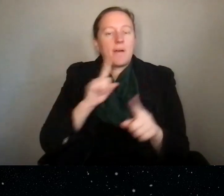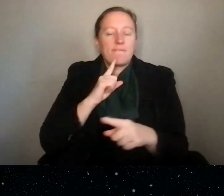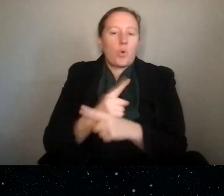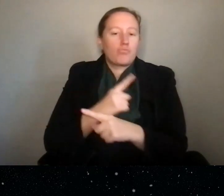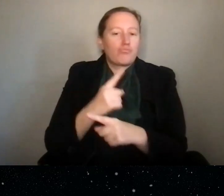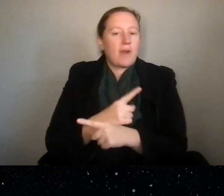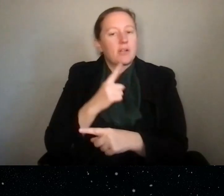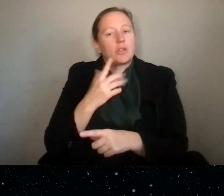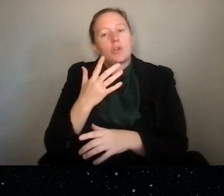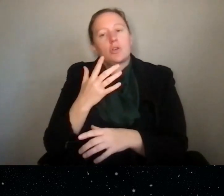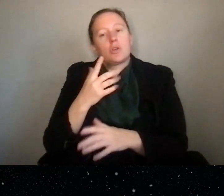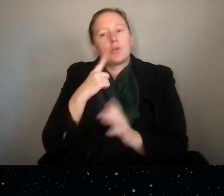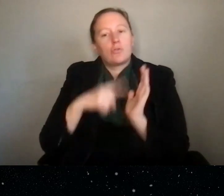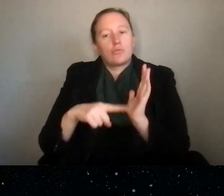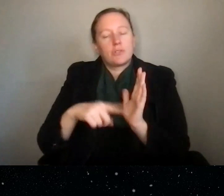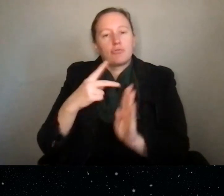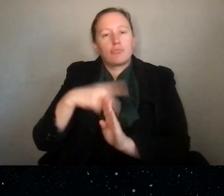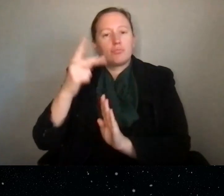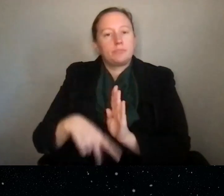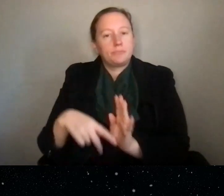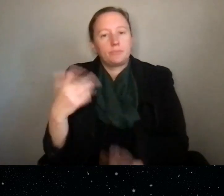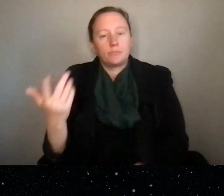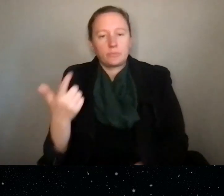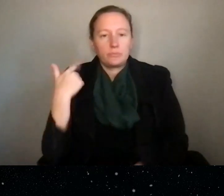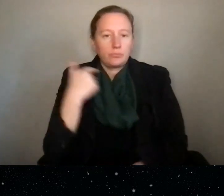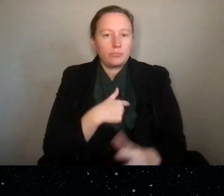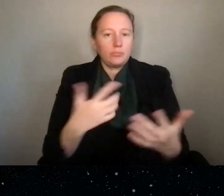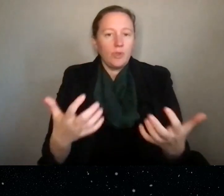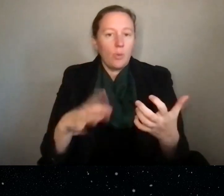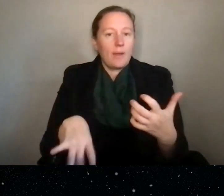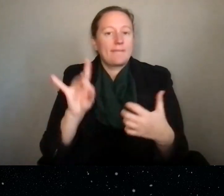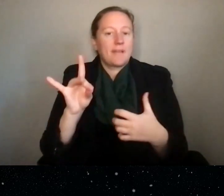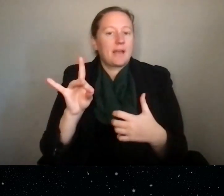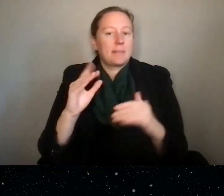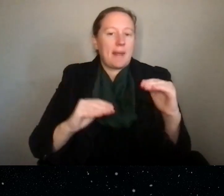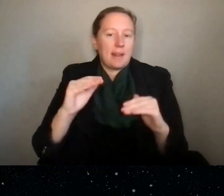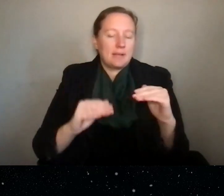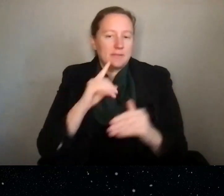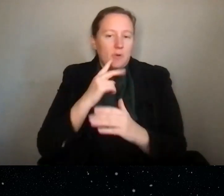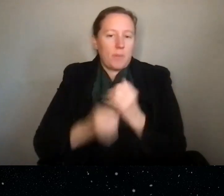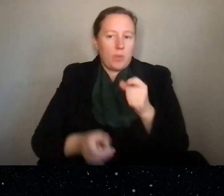research program like mine, we want to fund a balance of those things.